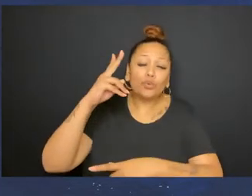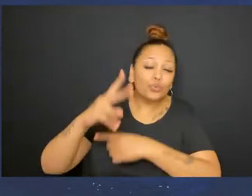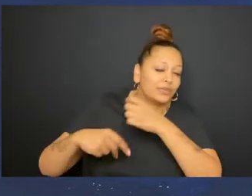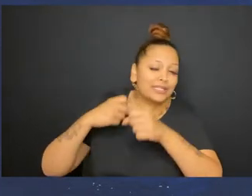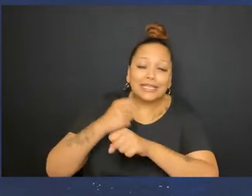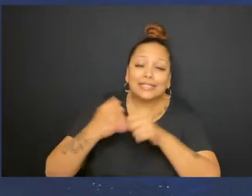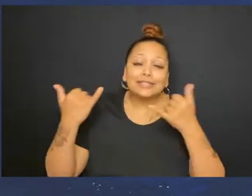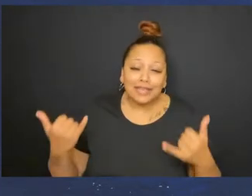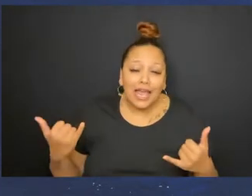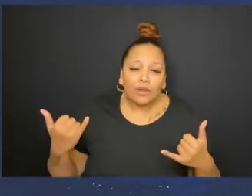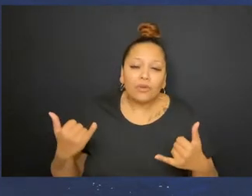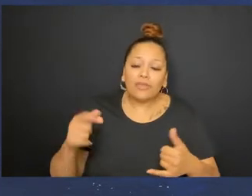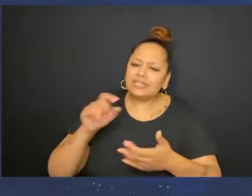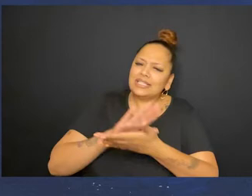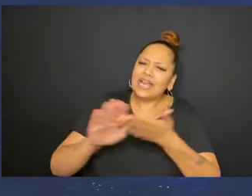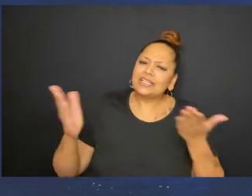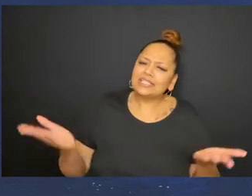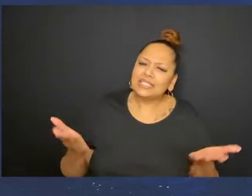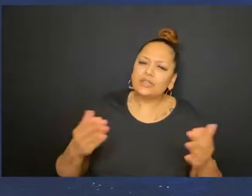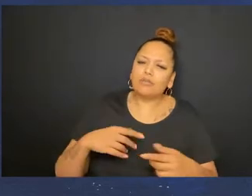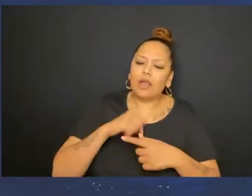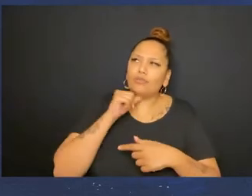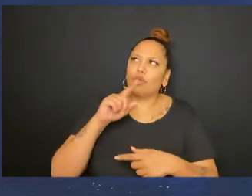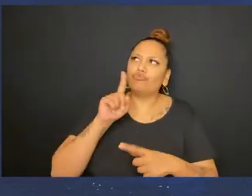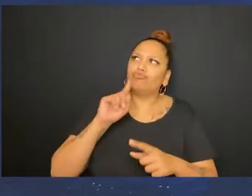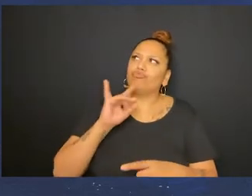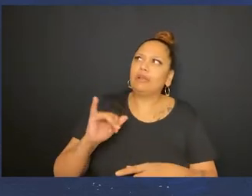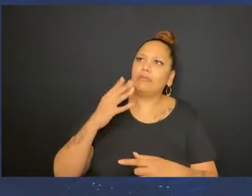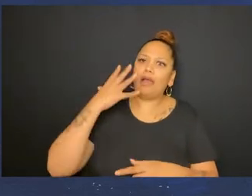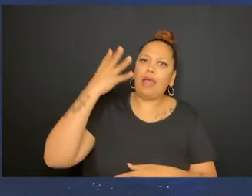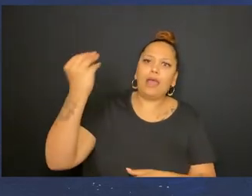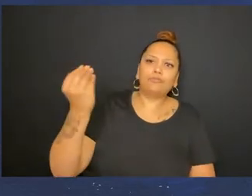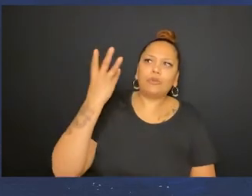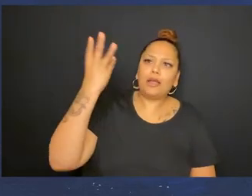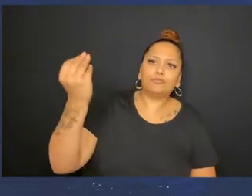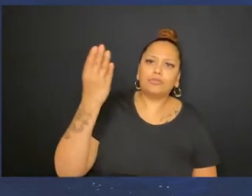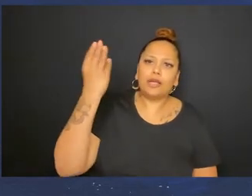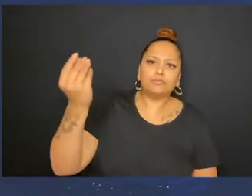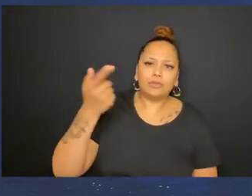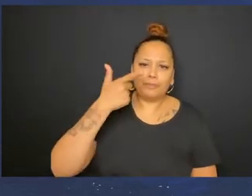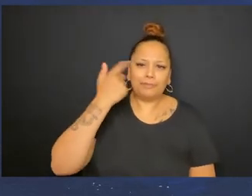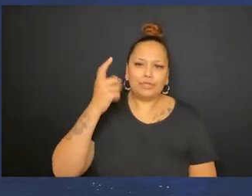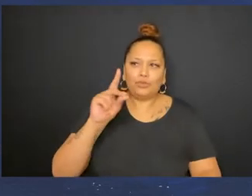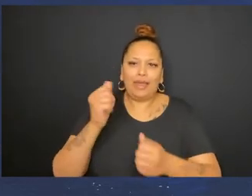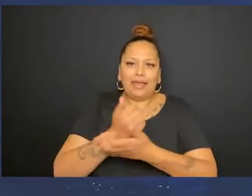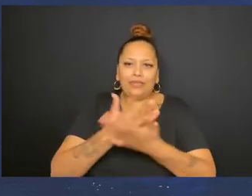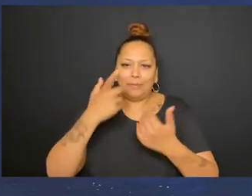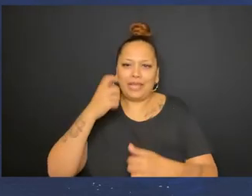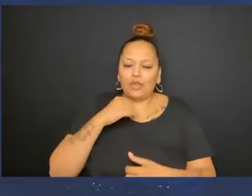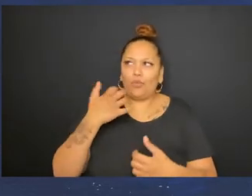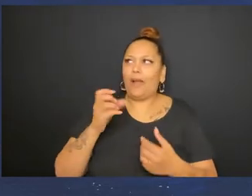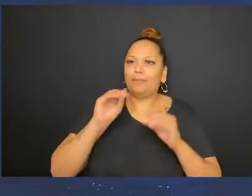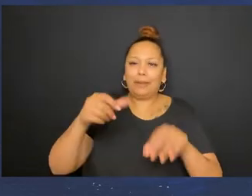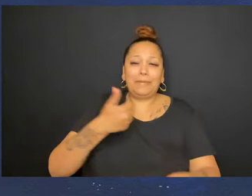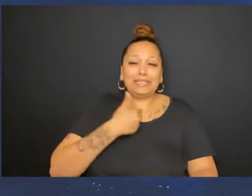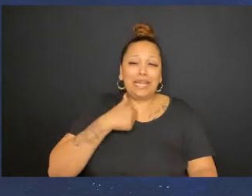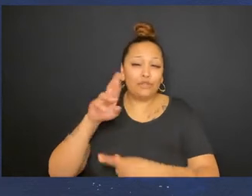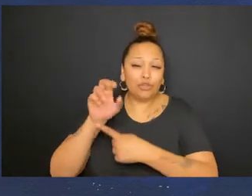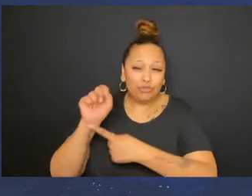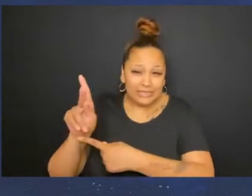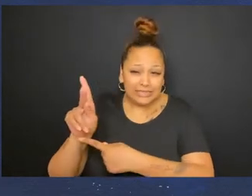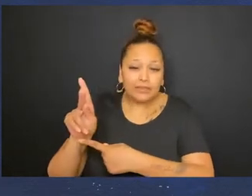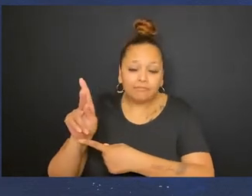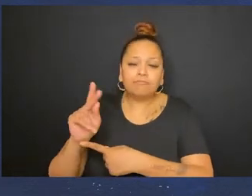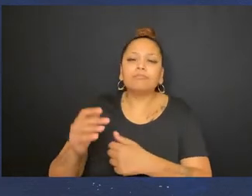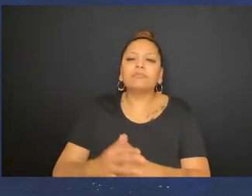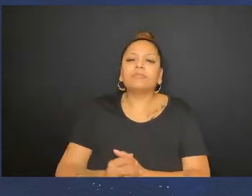for essentially two years now. And although it is nice in here, you know I wasn't able to really go out and do anything at all. Because I